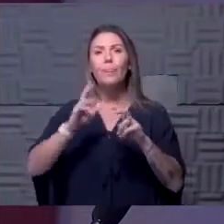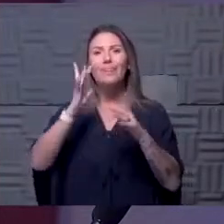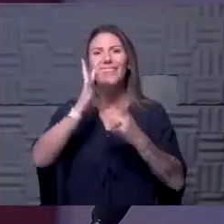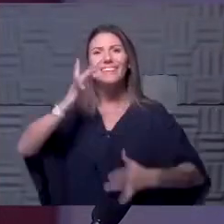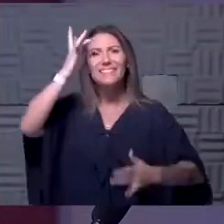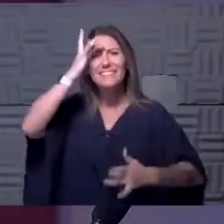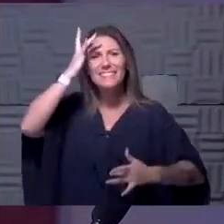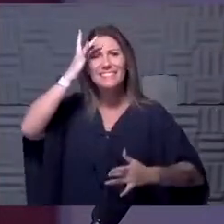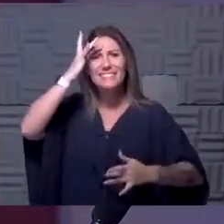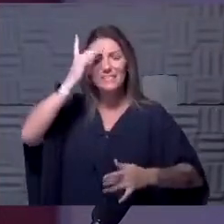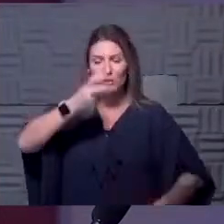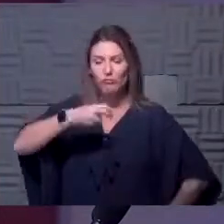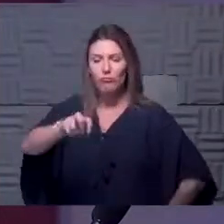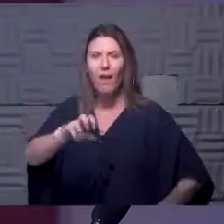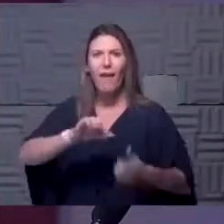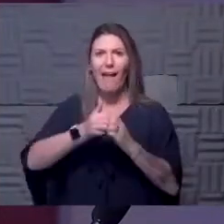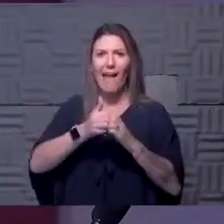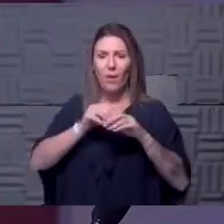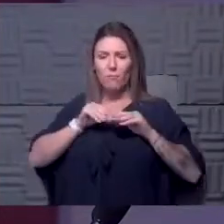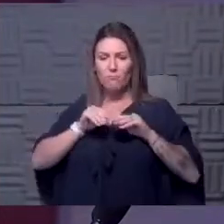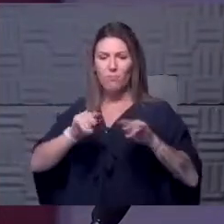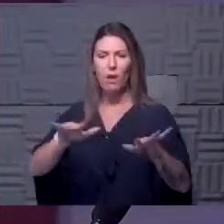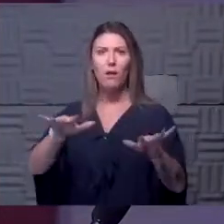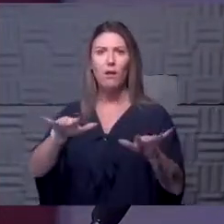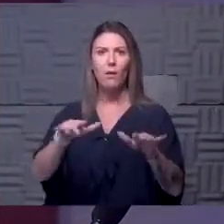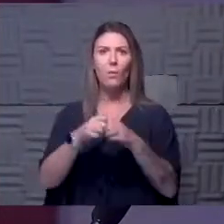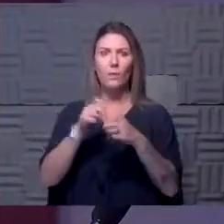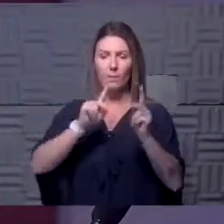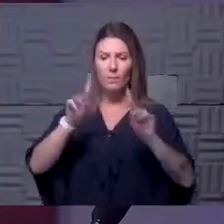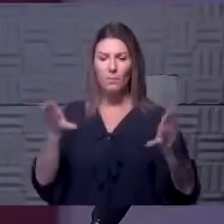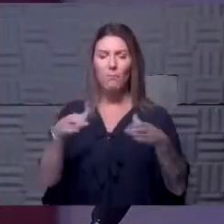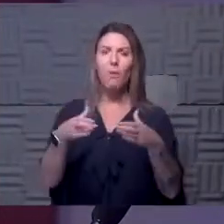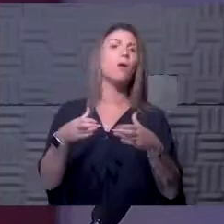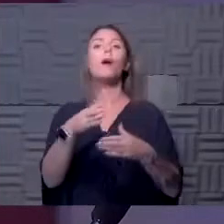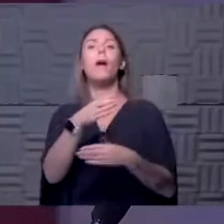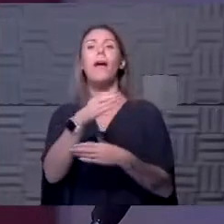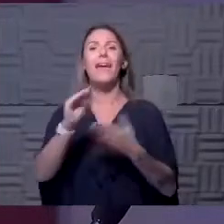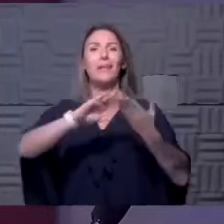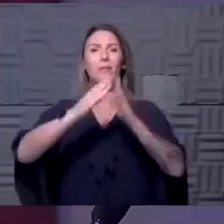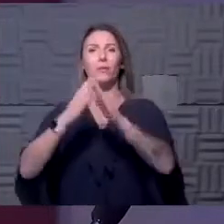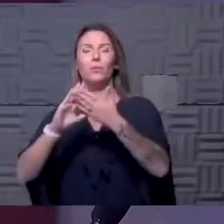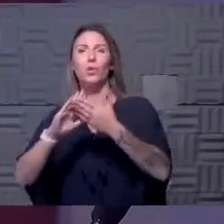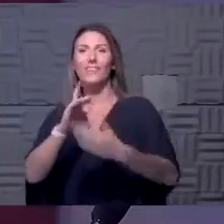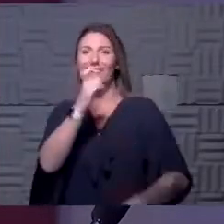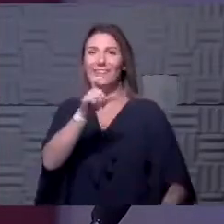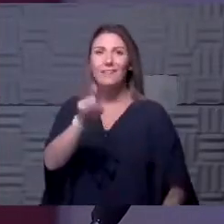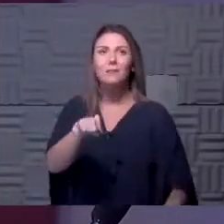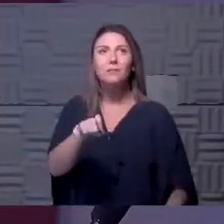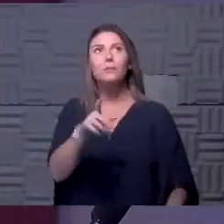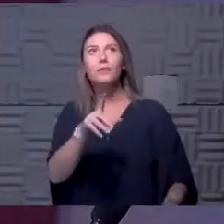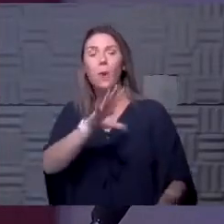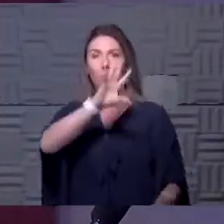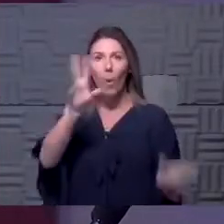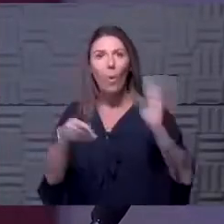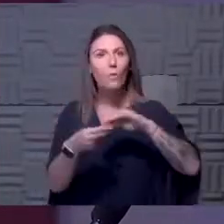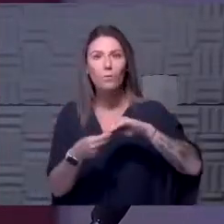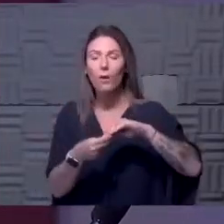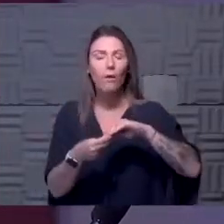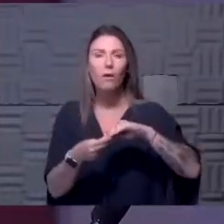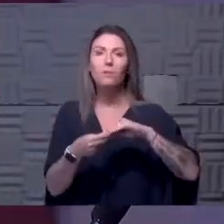transmission, how disease is transmitted in the population or in our community, and not necessarily trying to get an overall